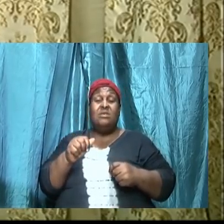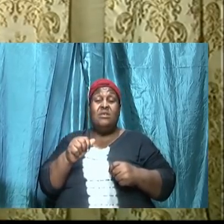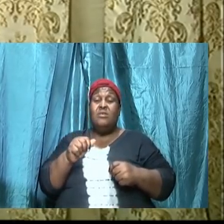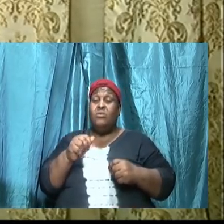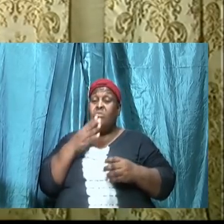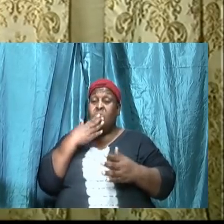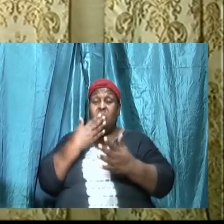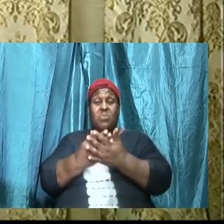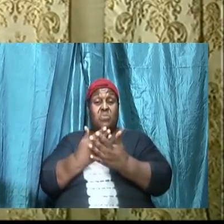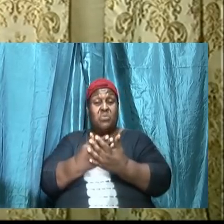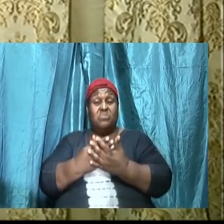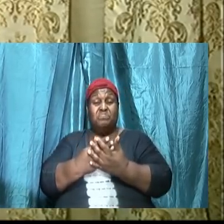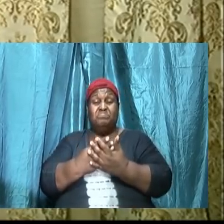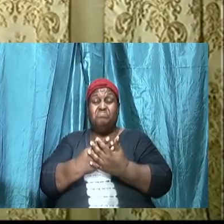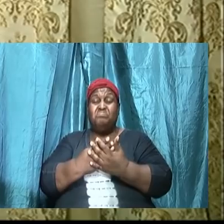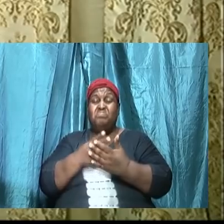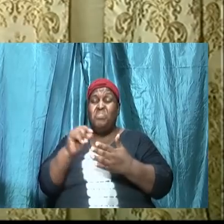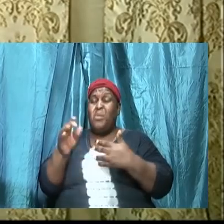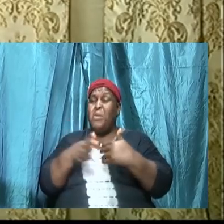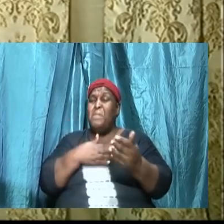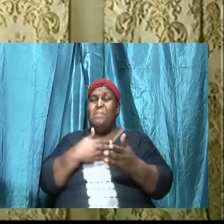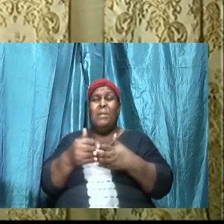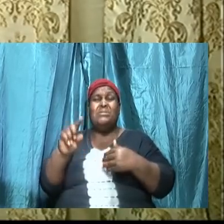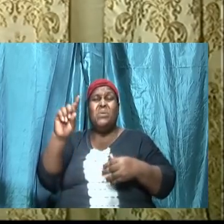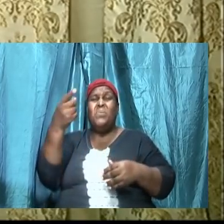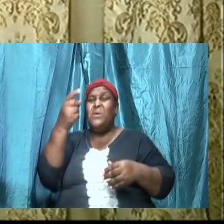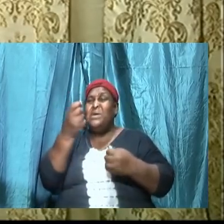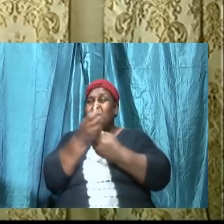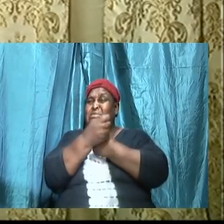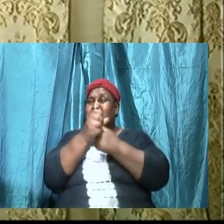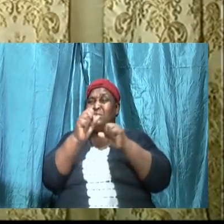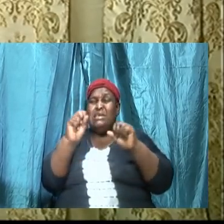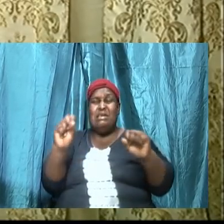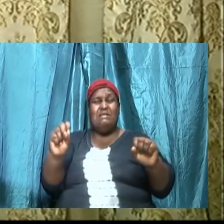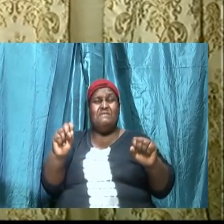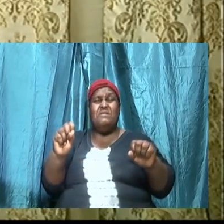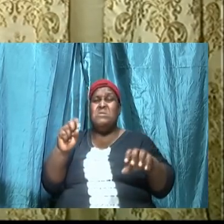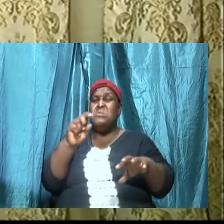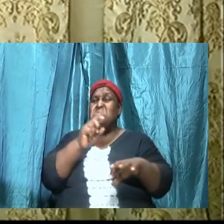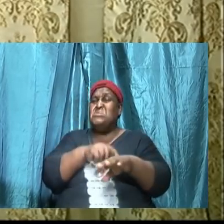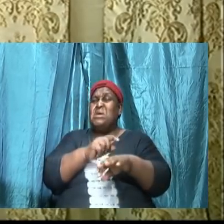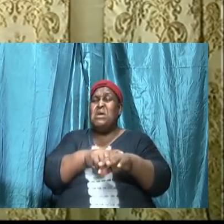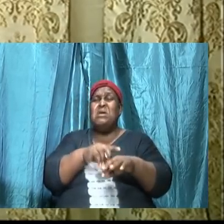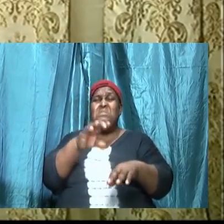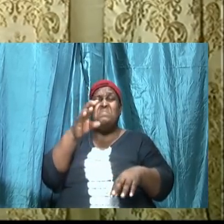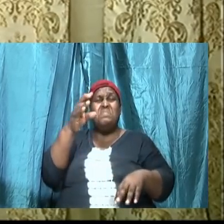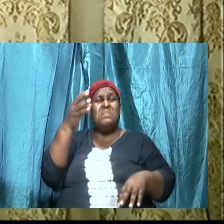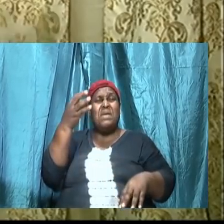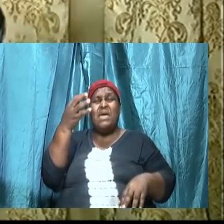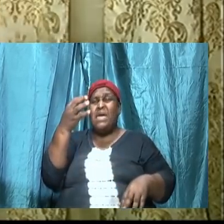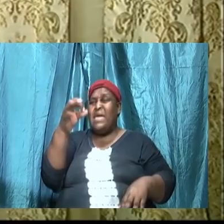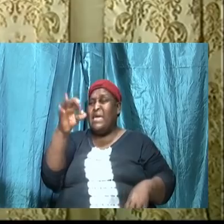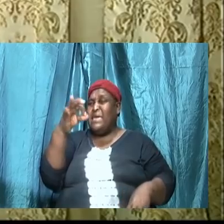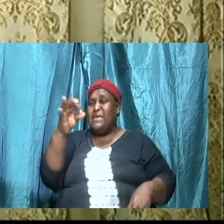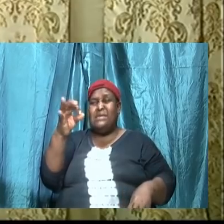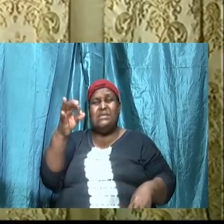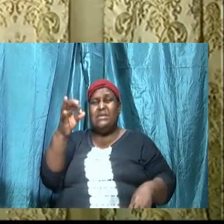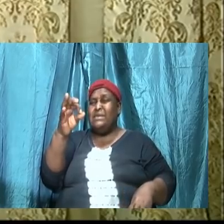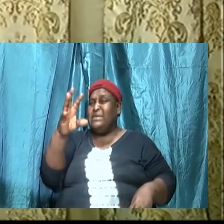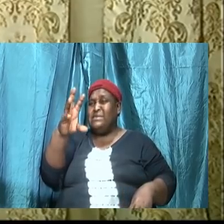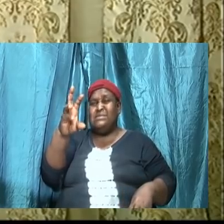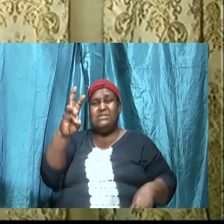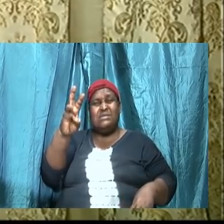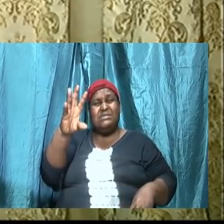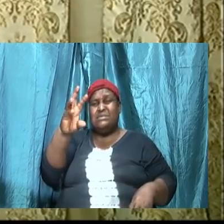once were saved or there was a time in the 1960s or the 70s or the 80s or even a year ago.